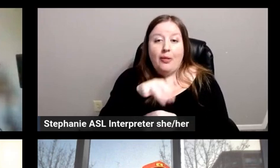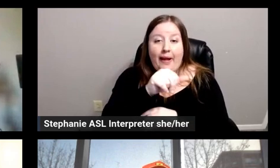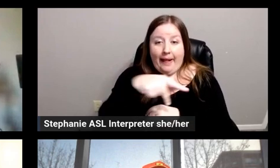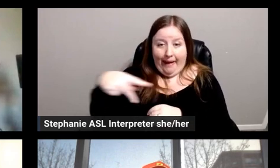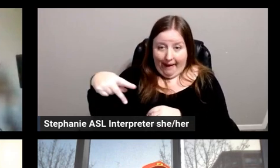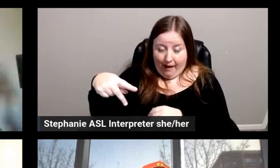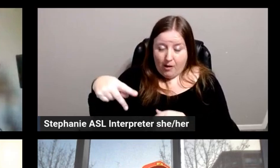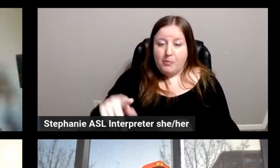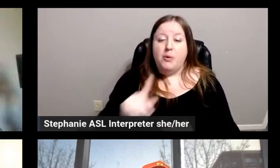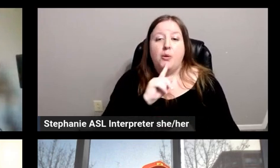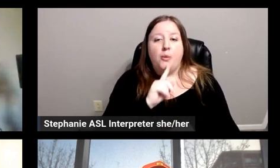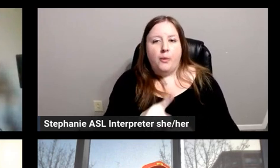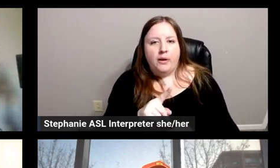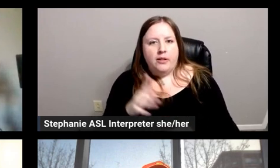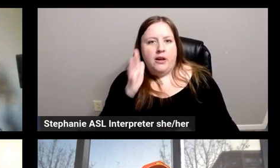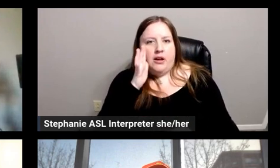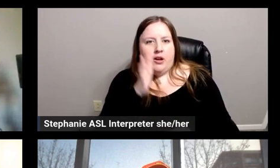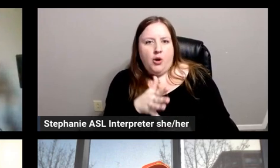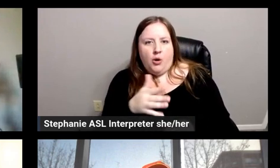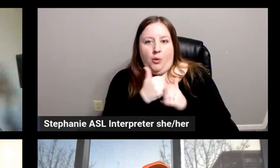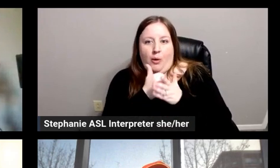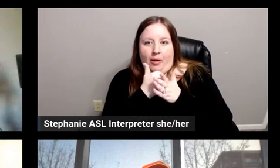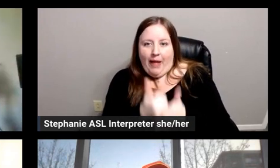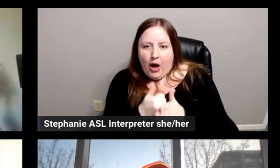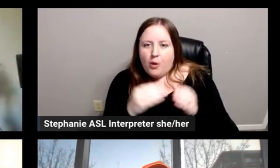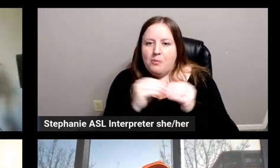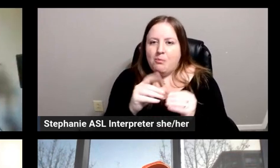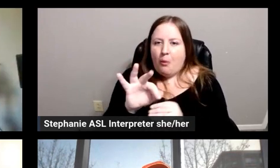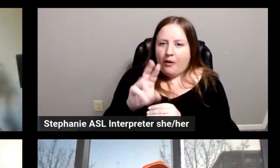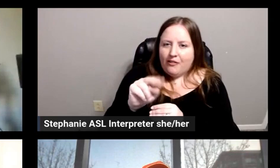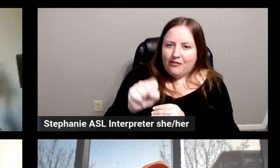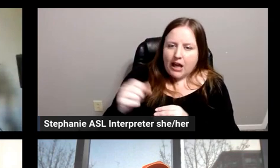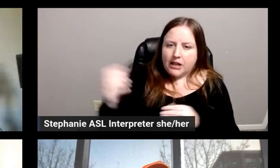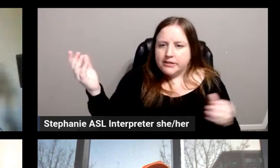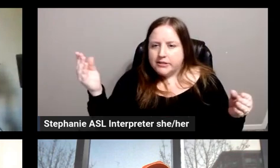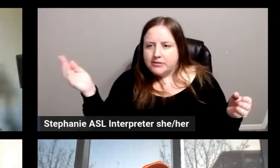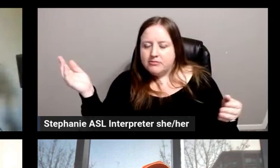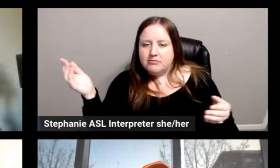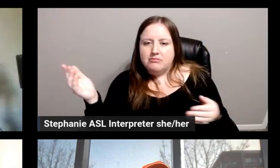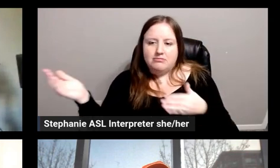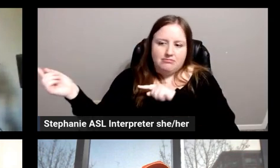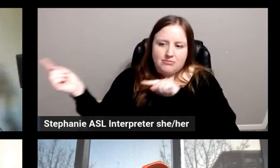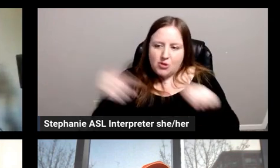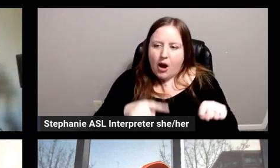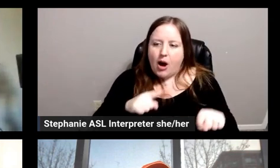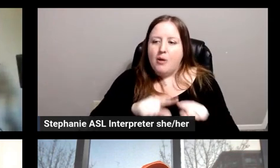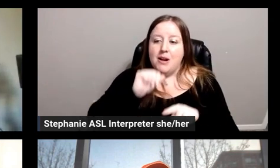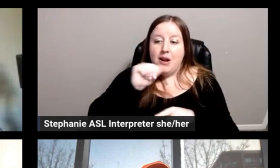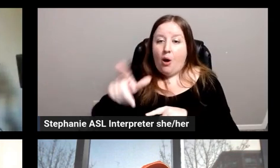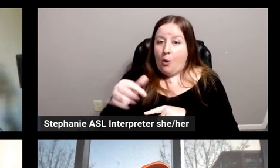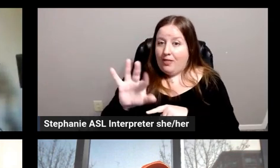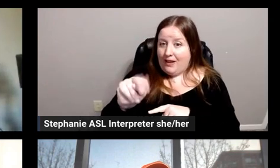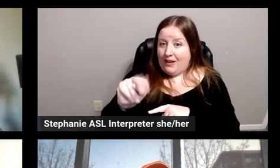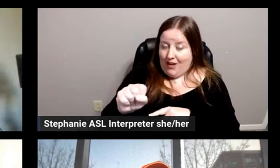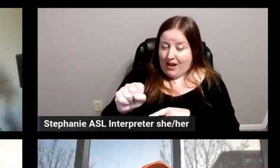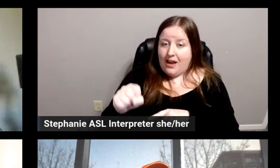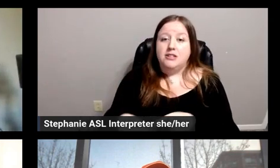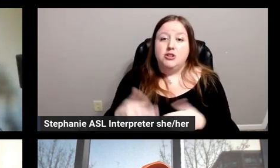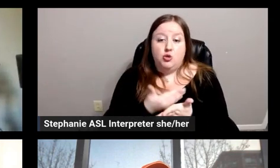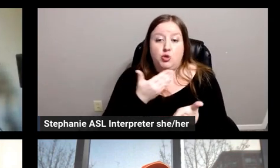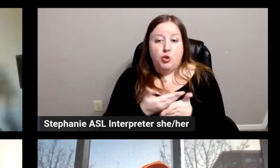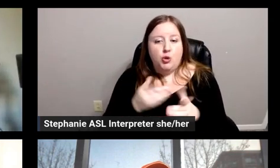fan app is really going to bring that together and bring more fans in and nurture not only new fans, but the fans who have been around for decades.